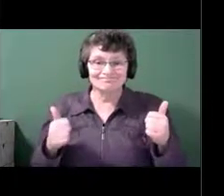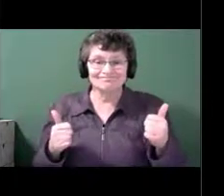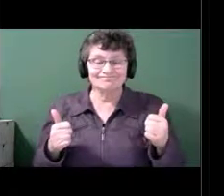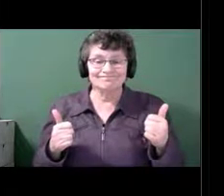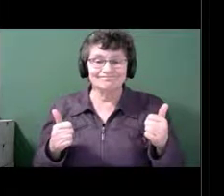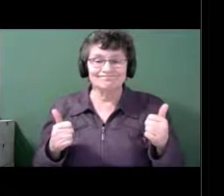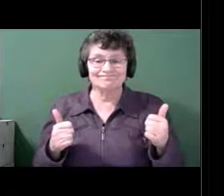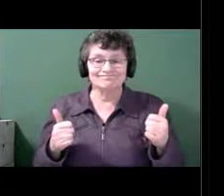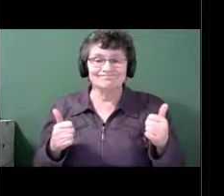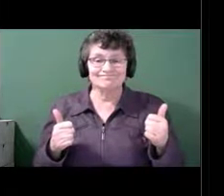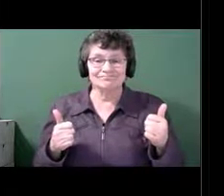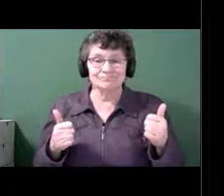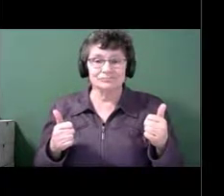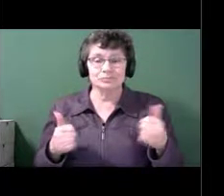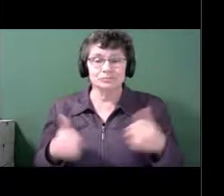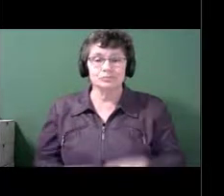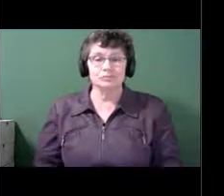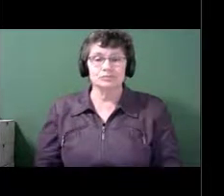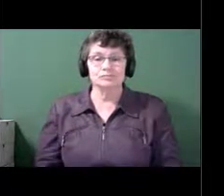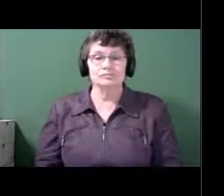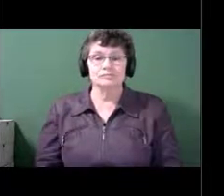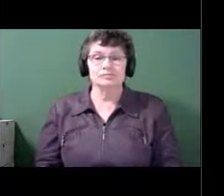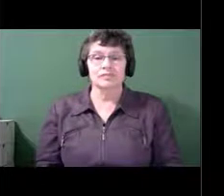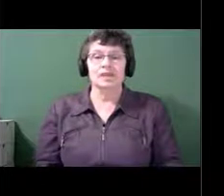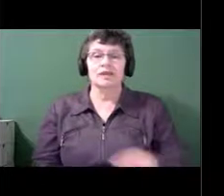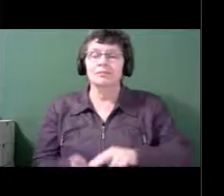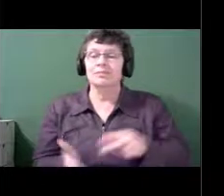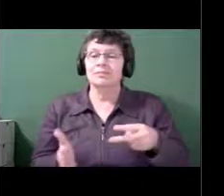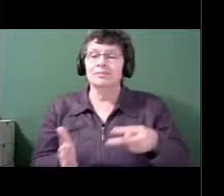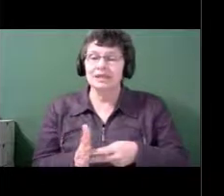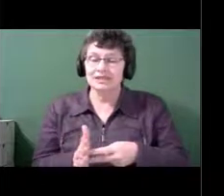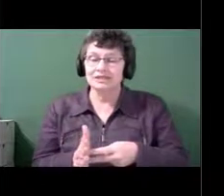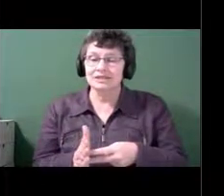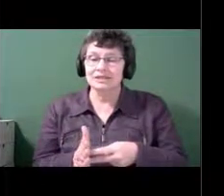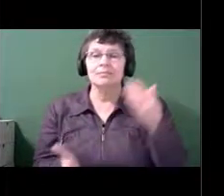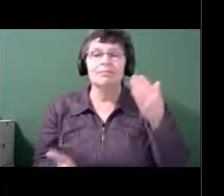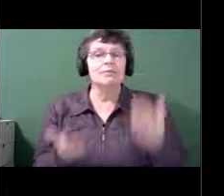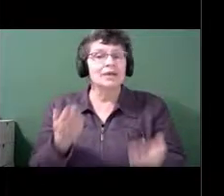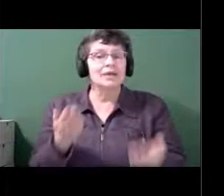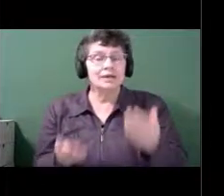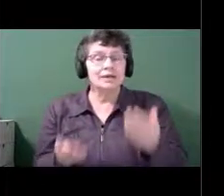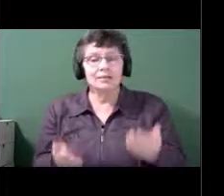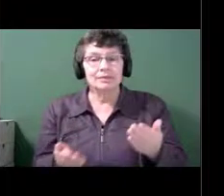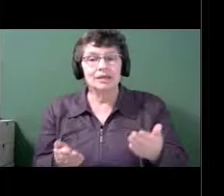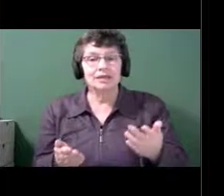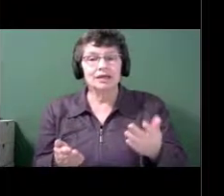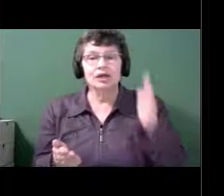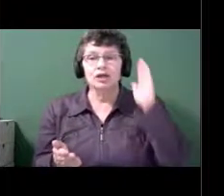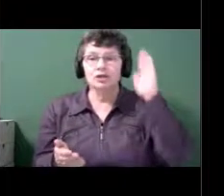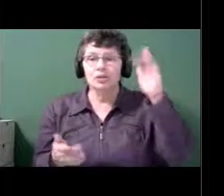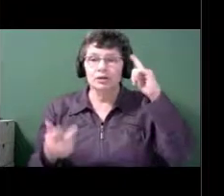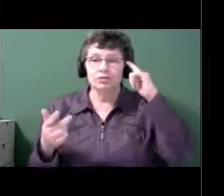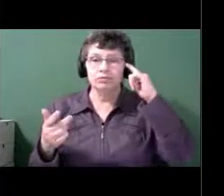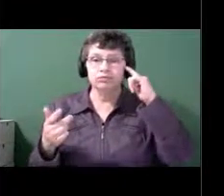hearing loss puts you at increased risk for cognitive decline and dementia.